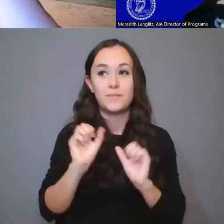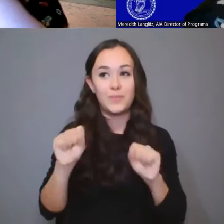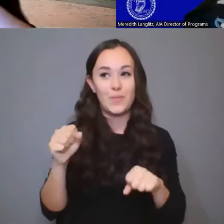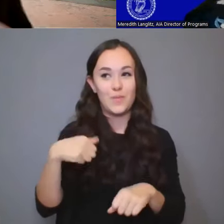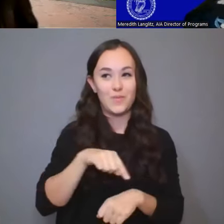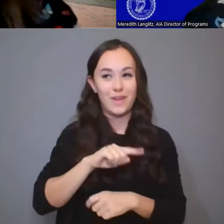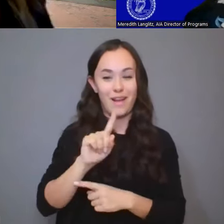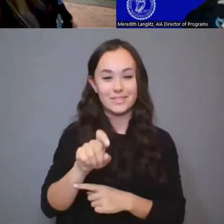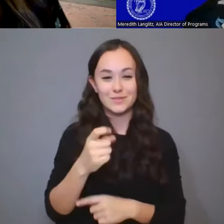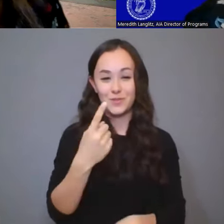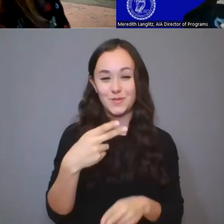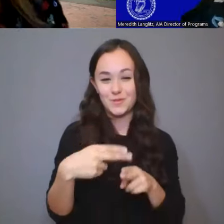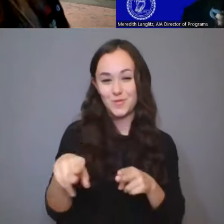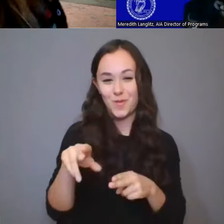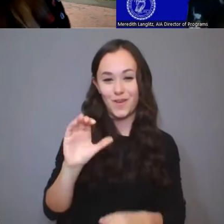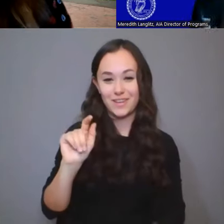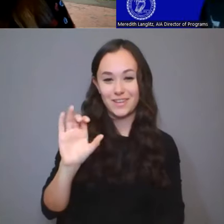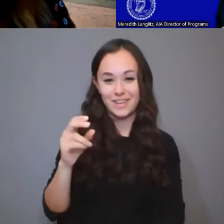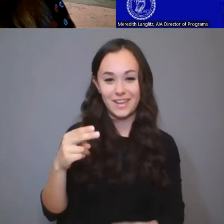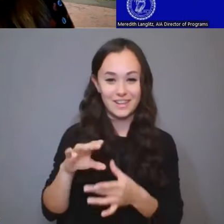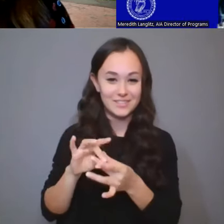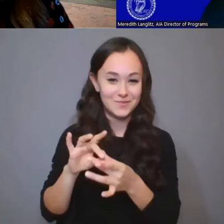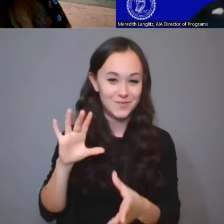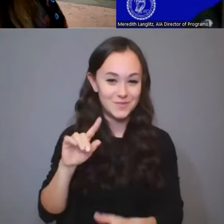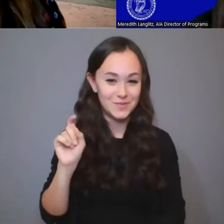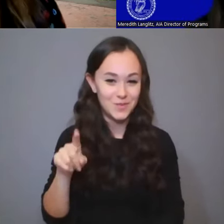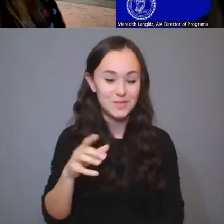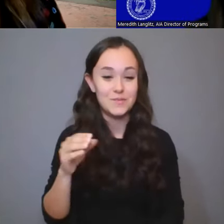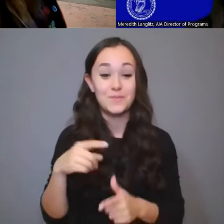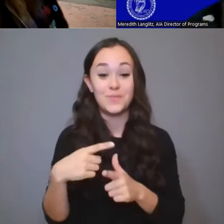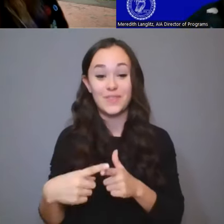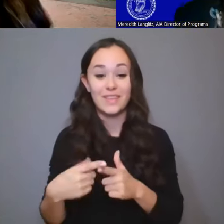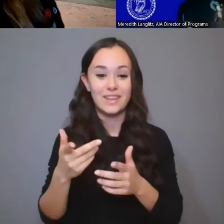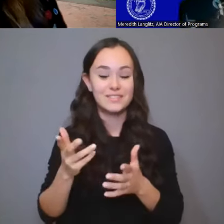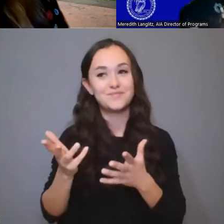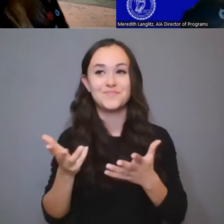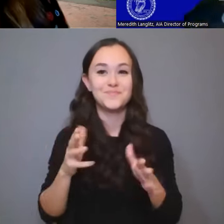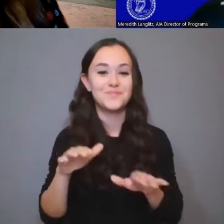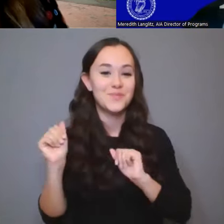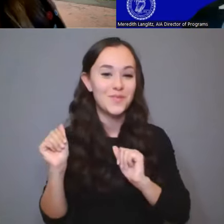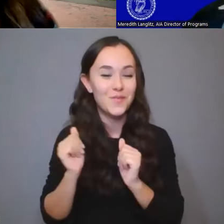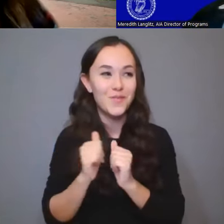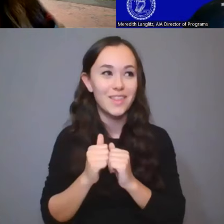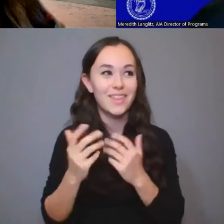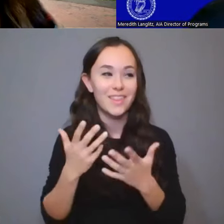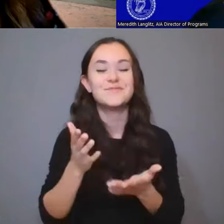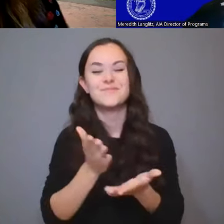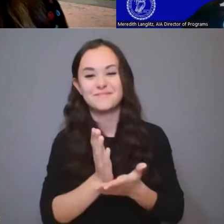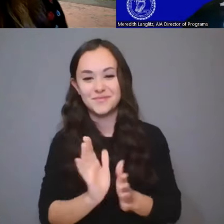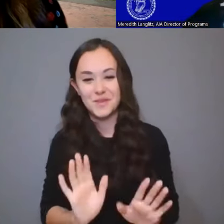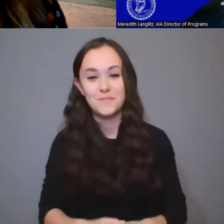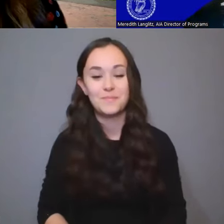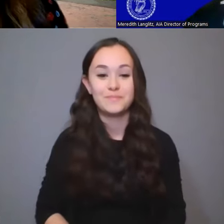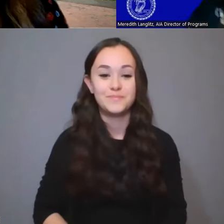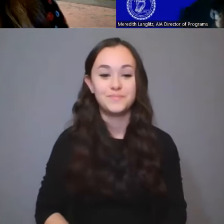and release question and then, and then we leave with a, all right. So if you can do the,